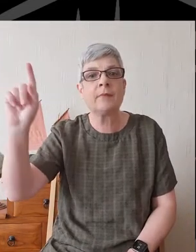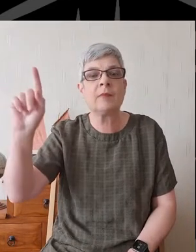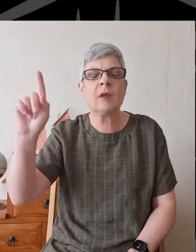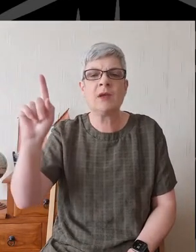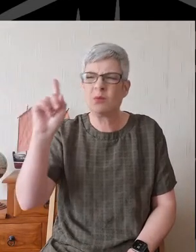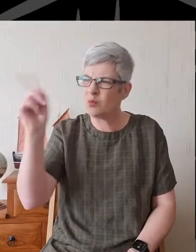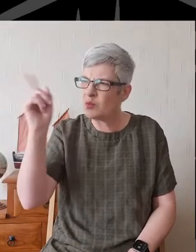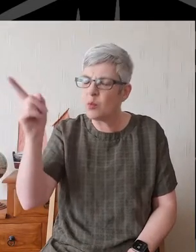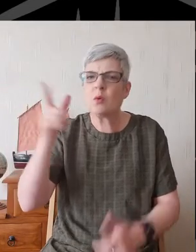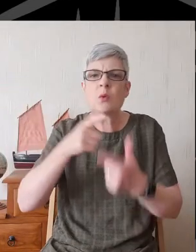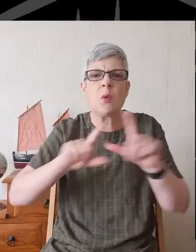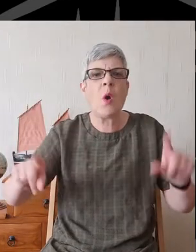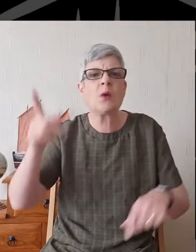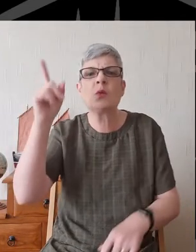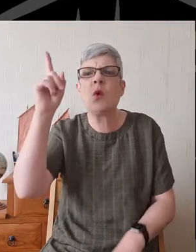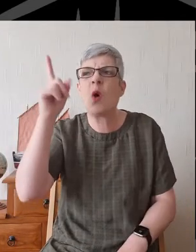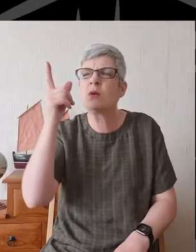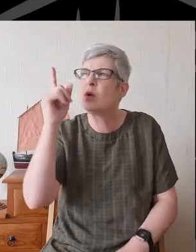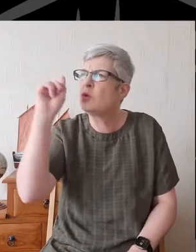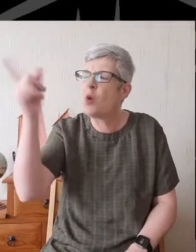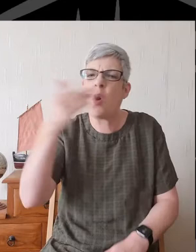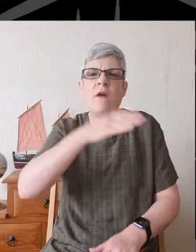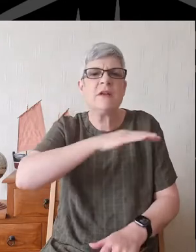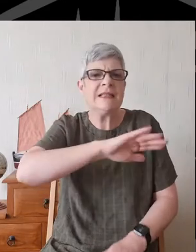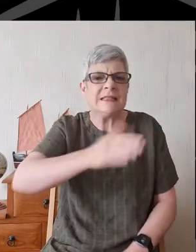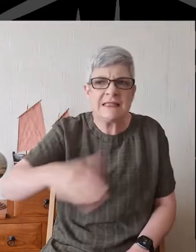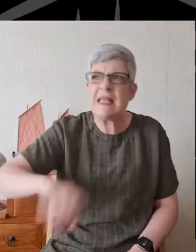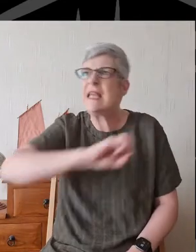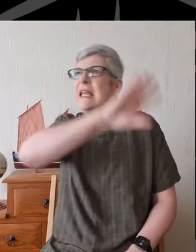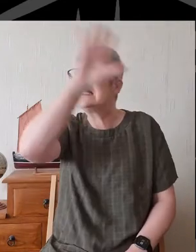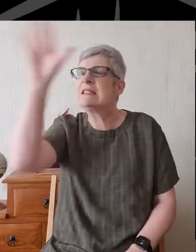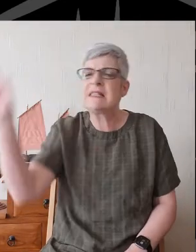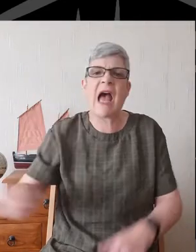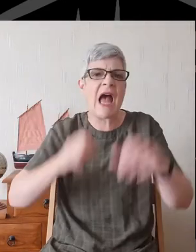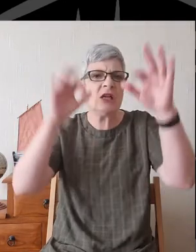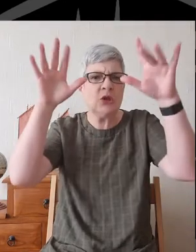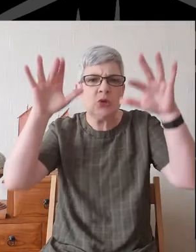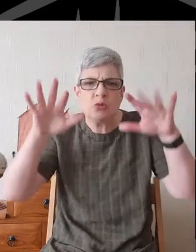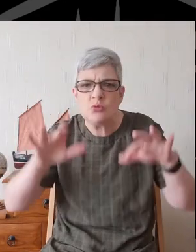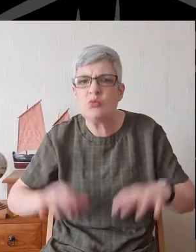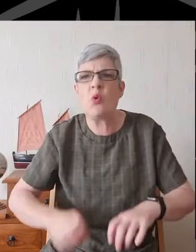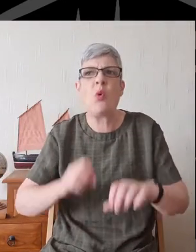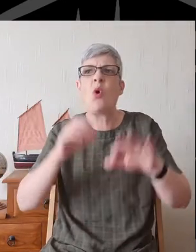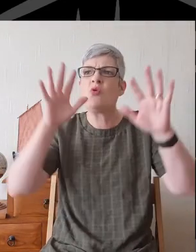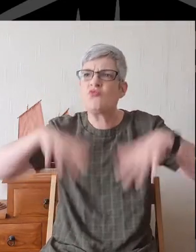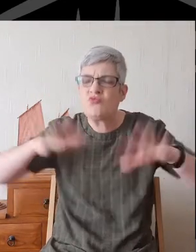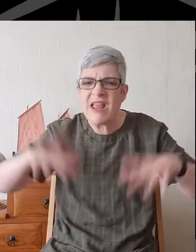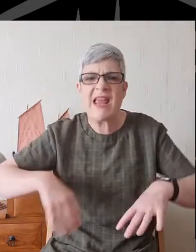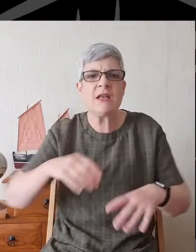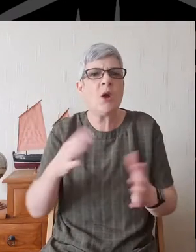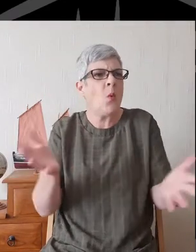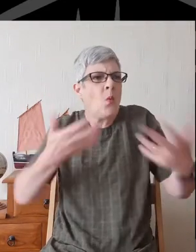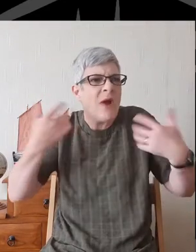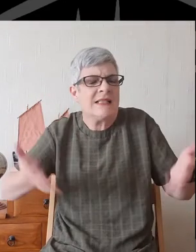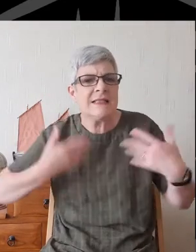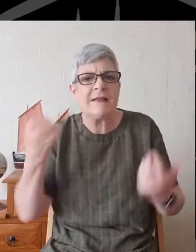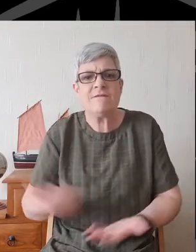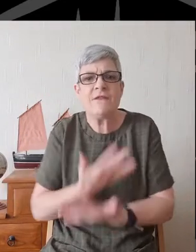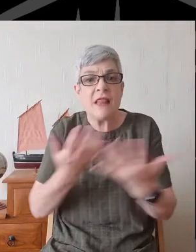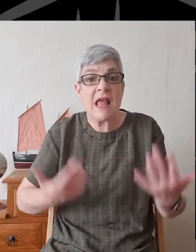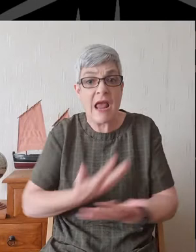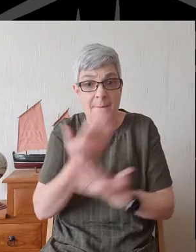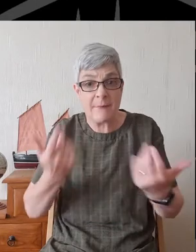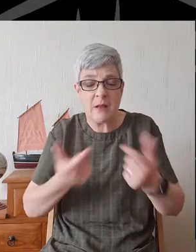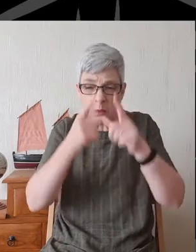You who are the Lord God, the God of sea and sky, snow, rain, wind and flame, the Lord who is Lord